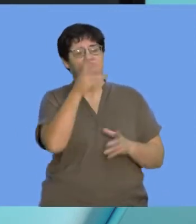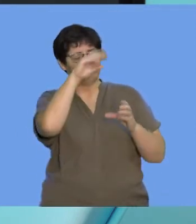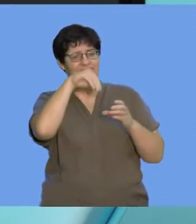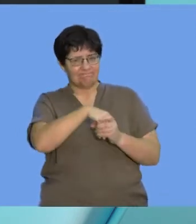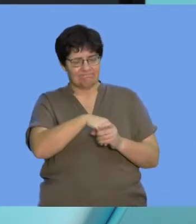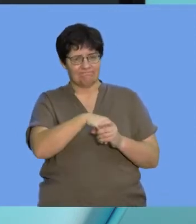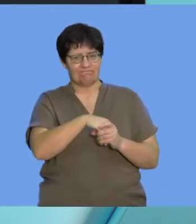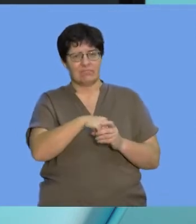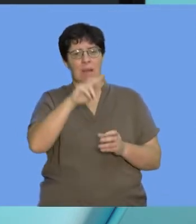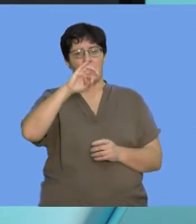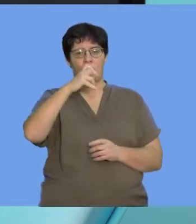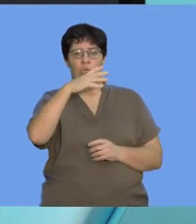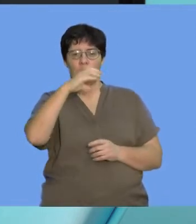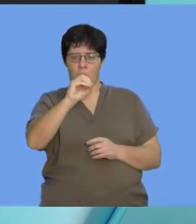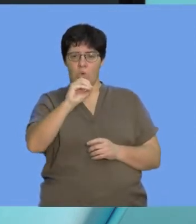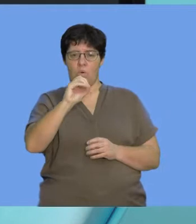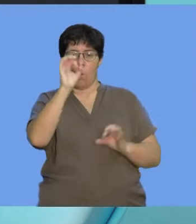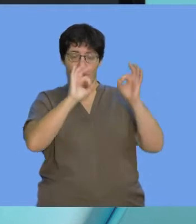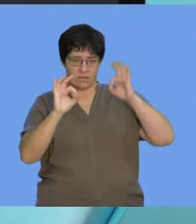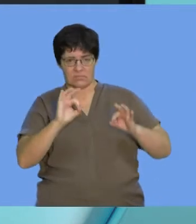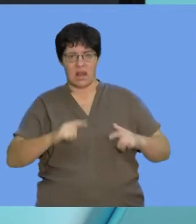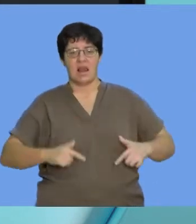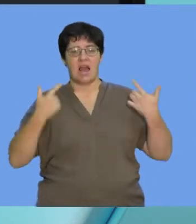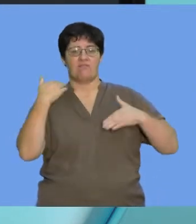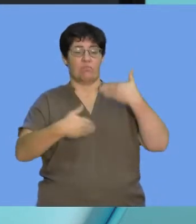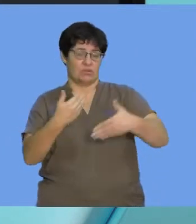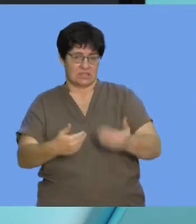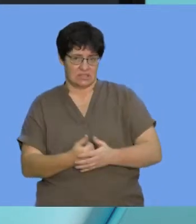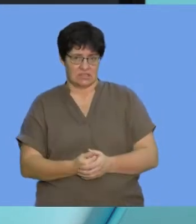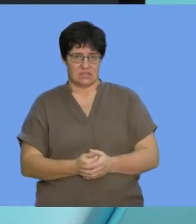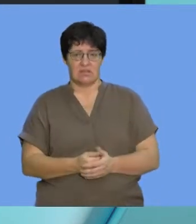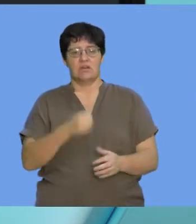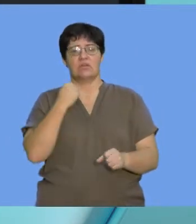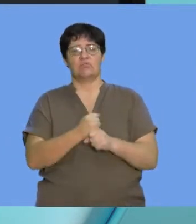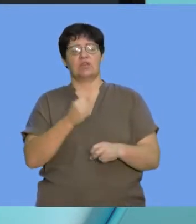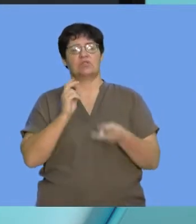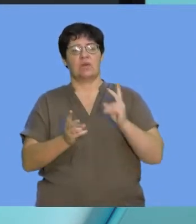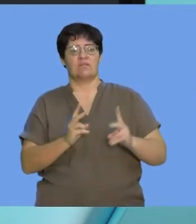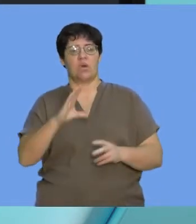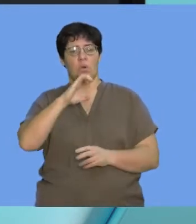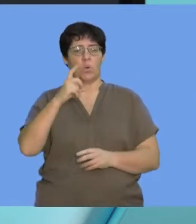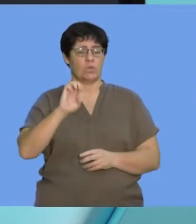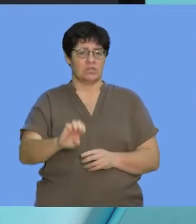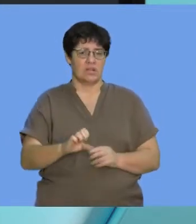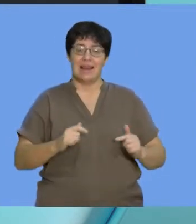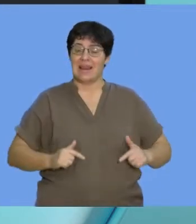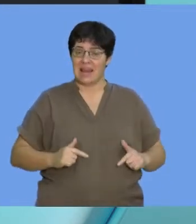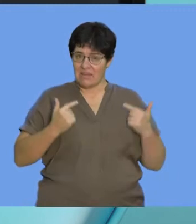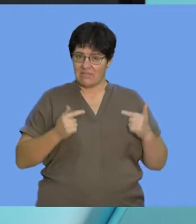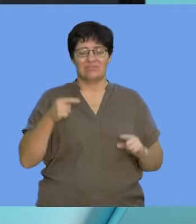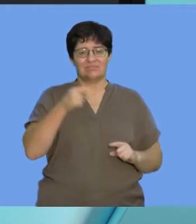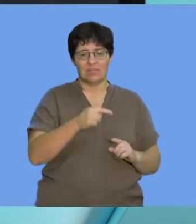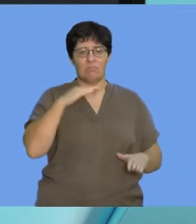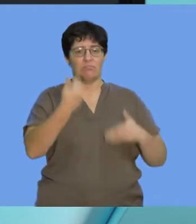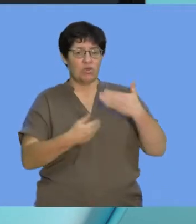microorganisms carried out their life processes. In grade 12, we focused a lot on the code of life and how all of that process